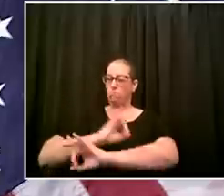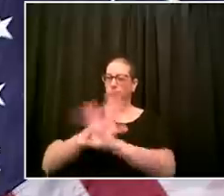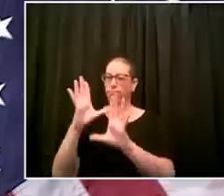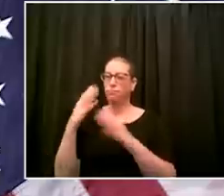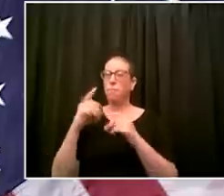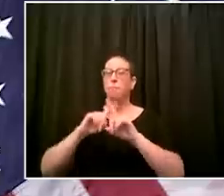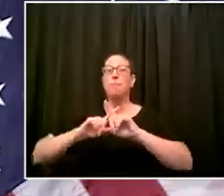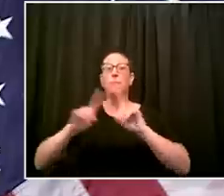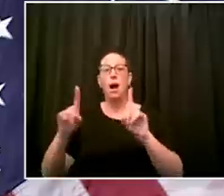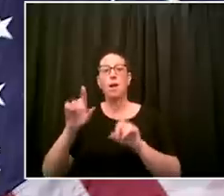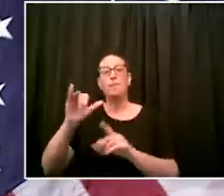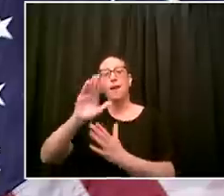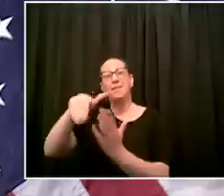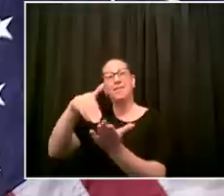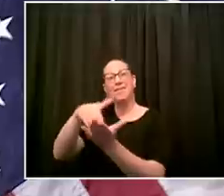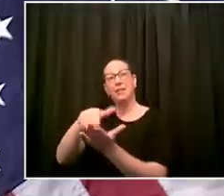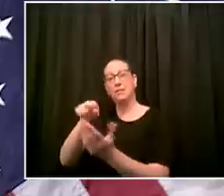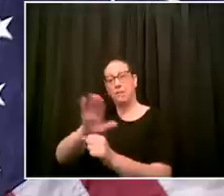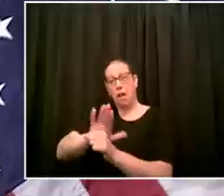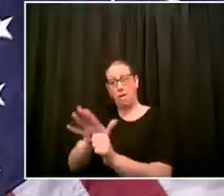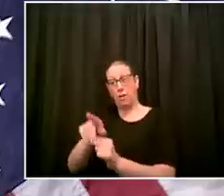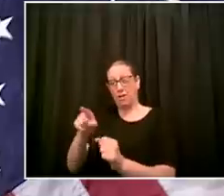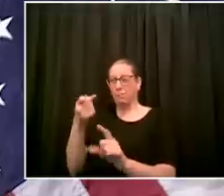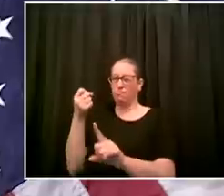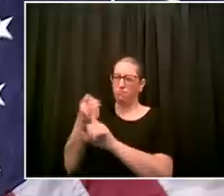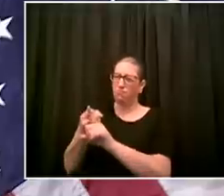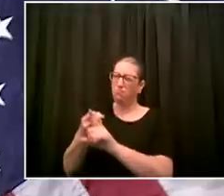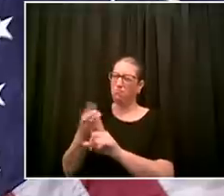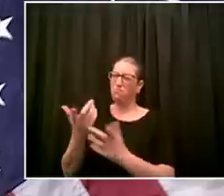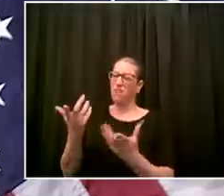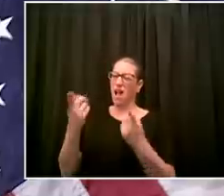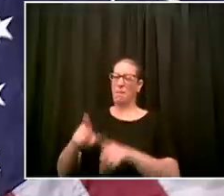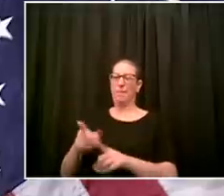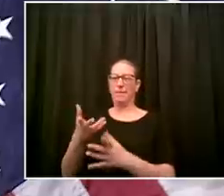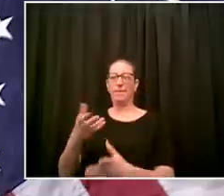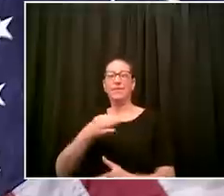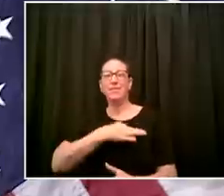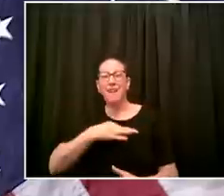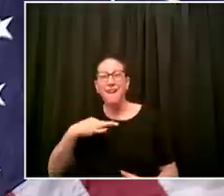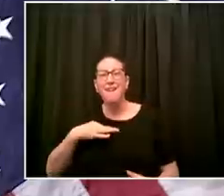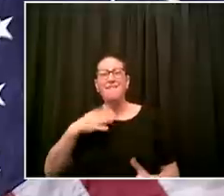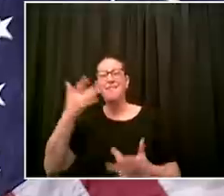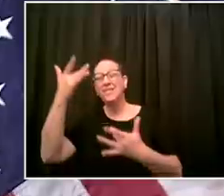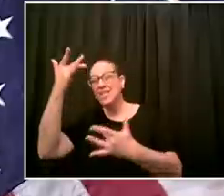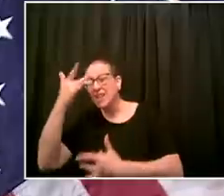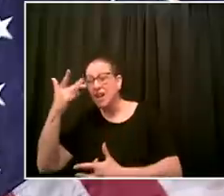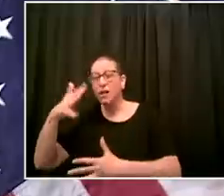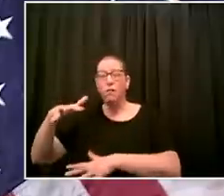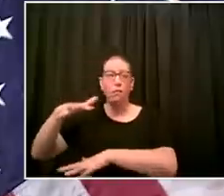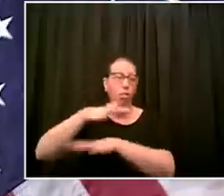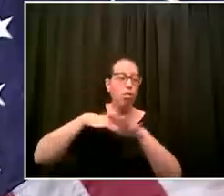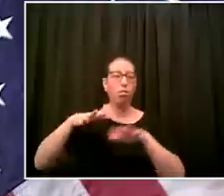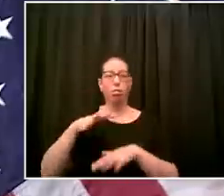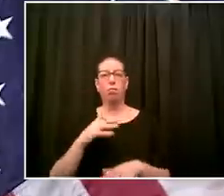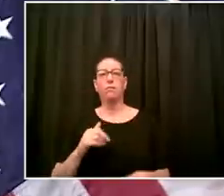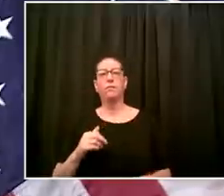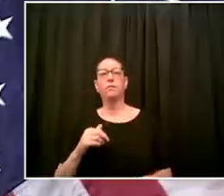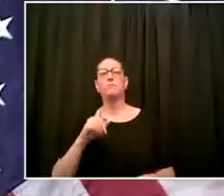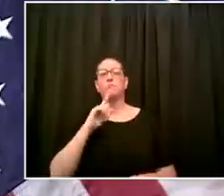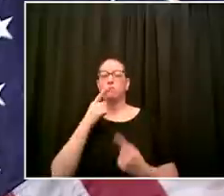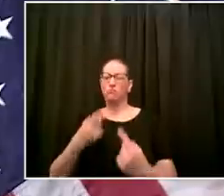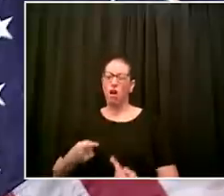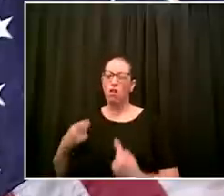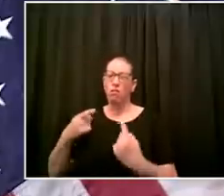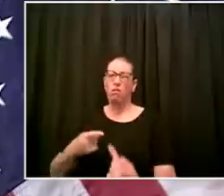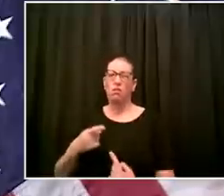real real tough shape for everyone in every uh facility that handled health care but still if something happened that